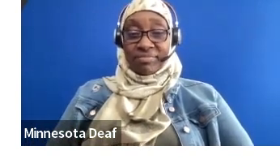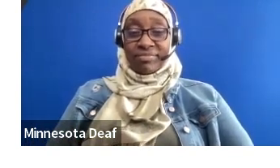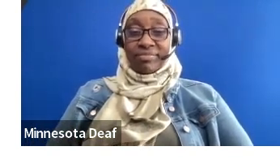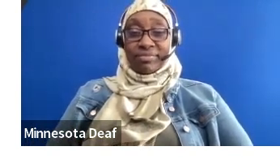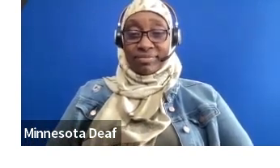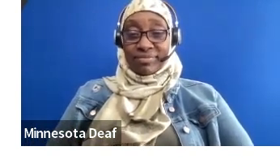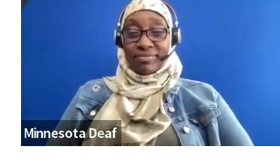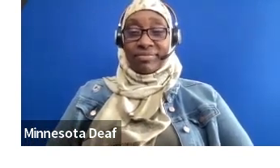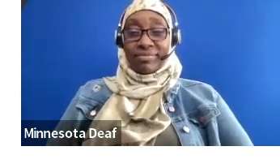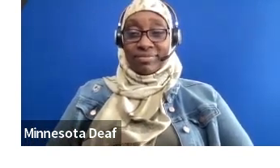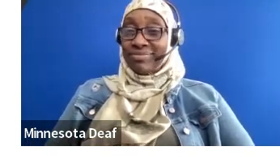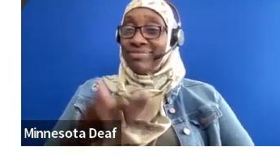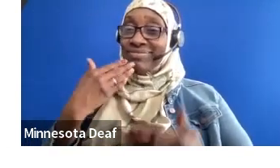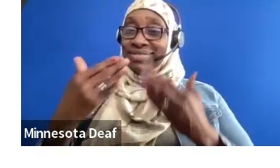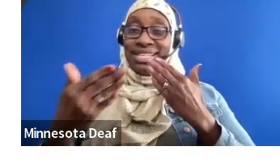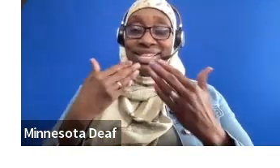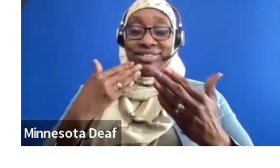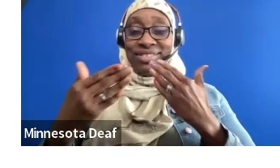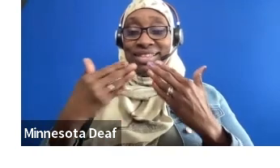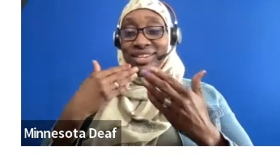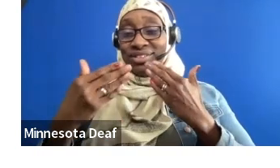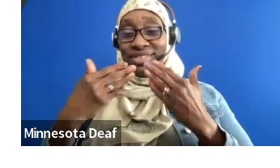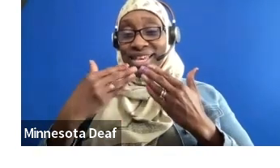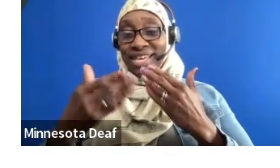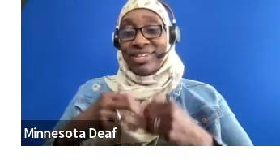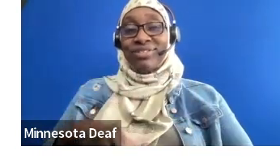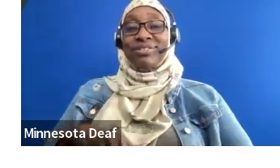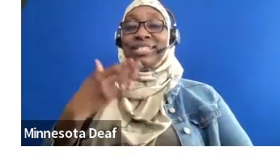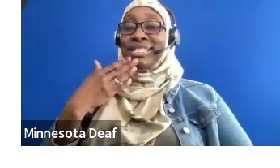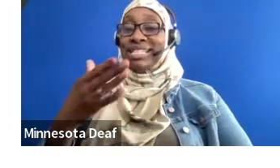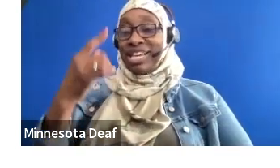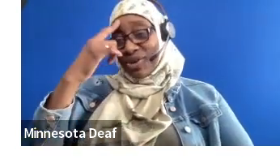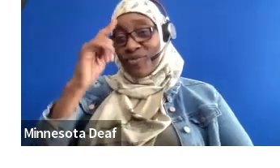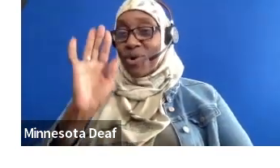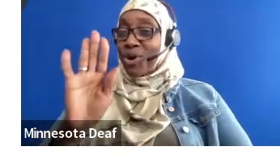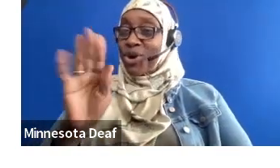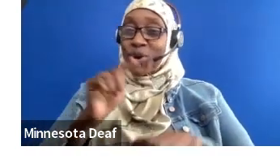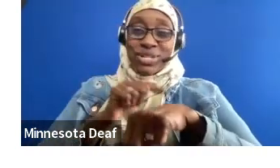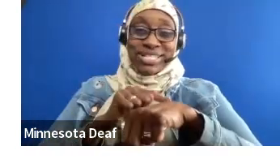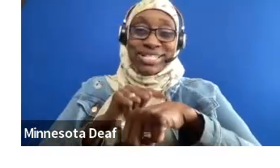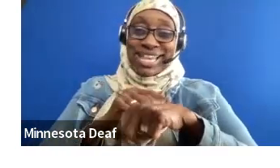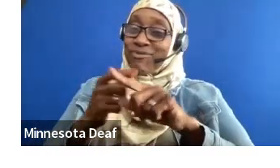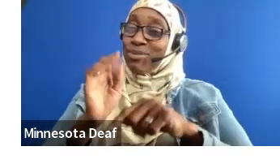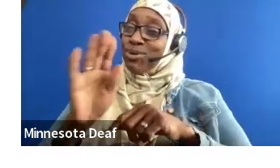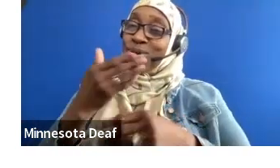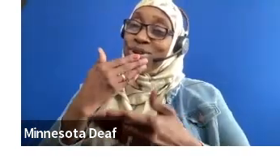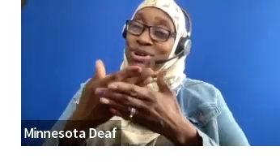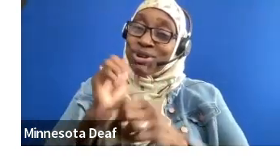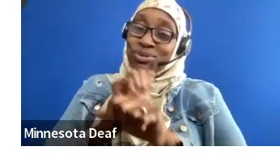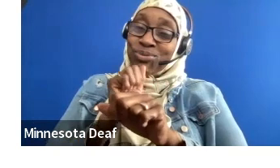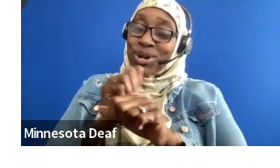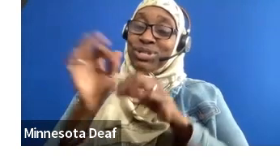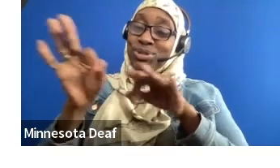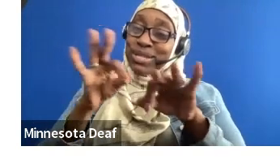Thank you for taking time off your good work. Thank you. you. you. Of course.